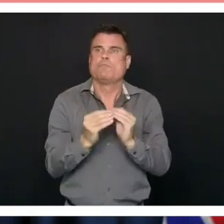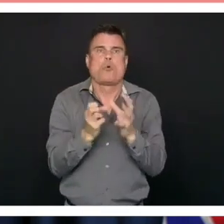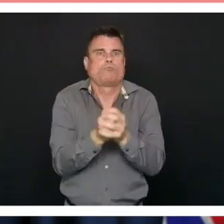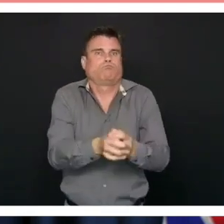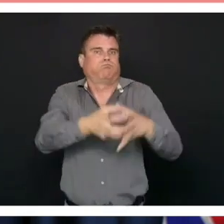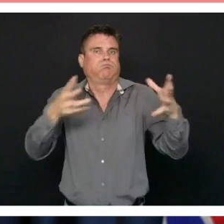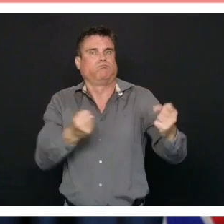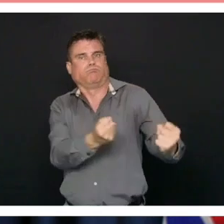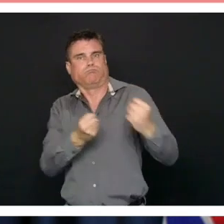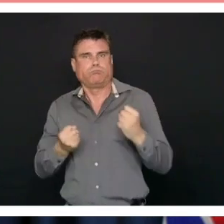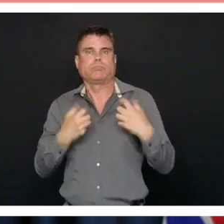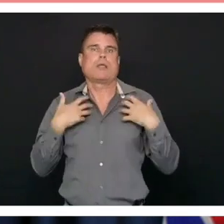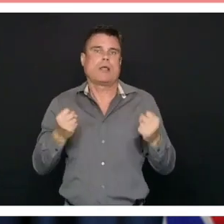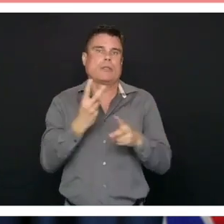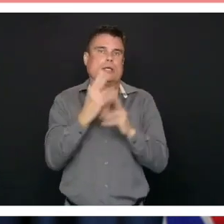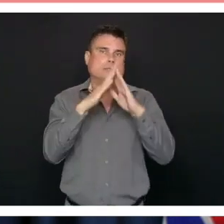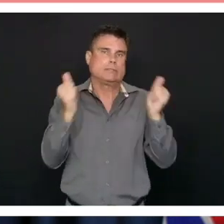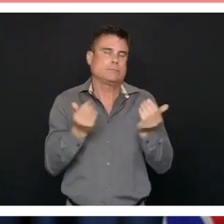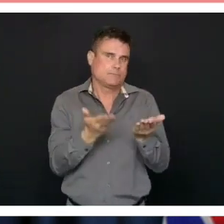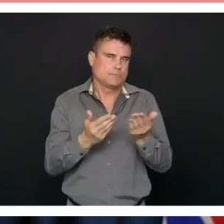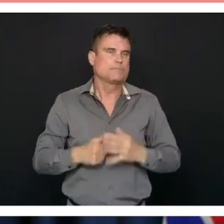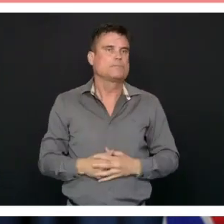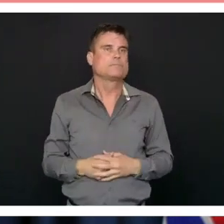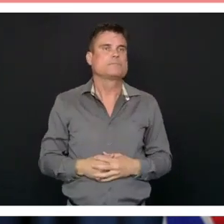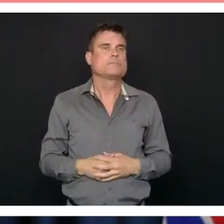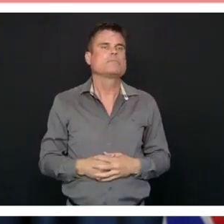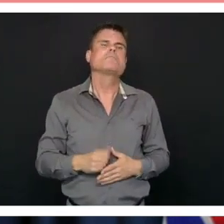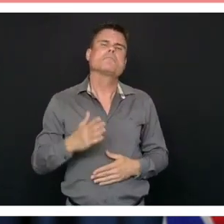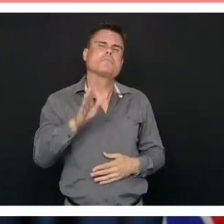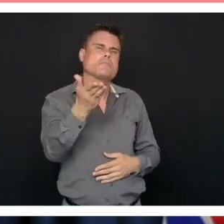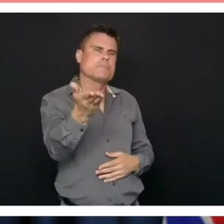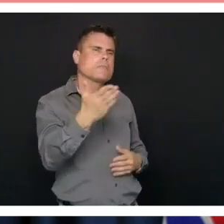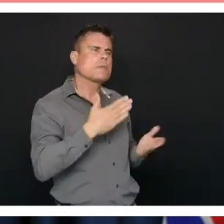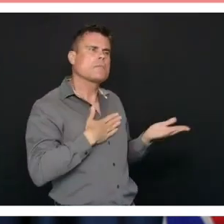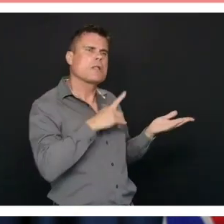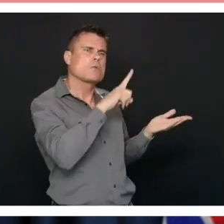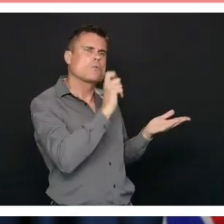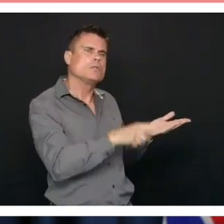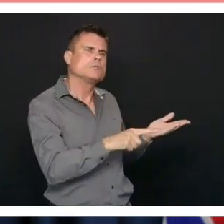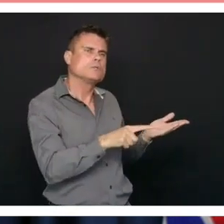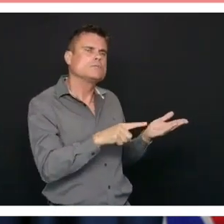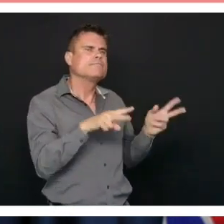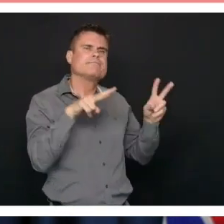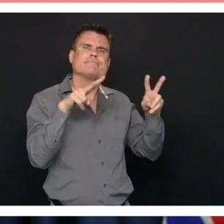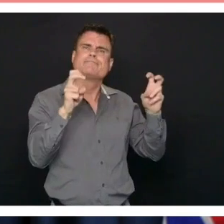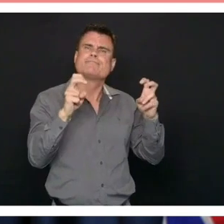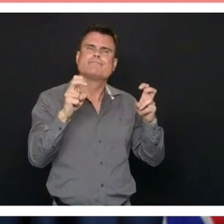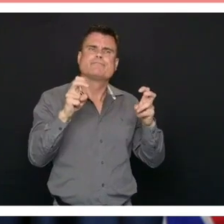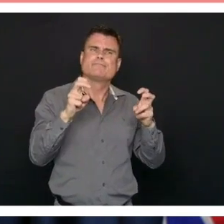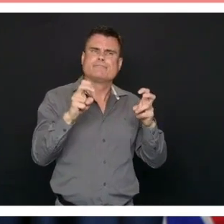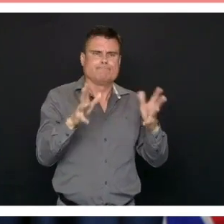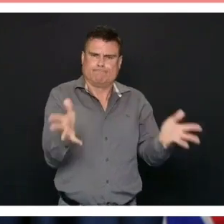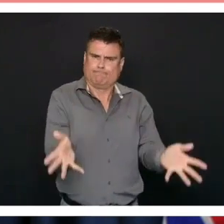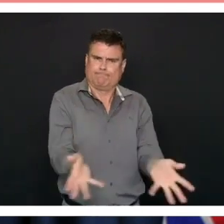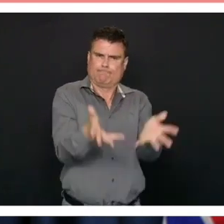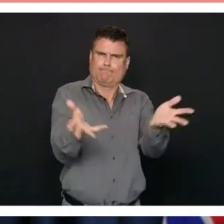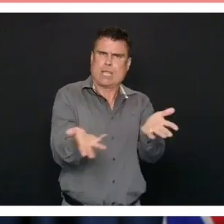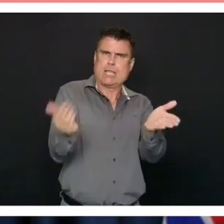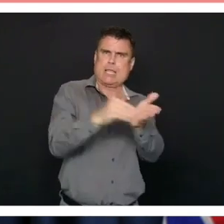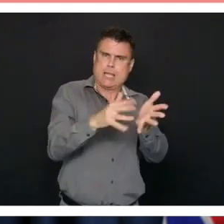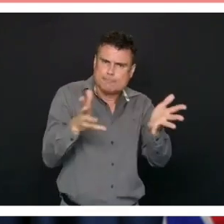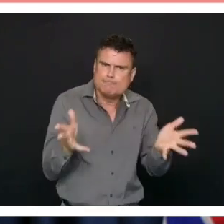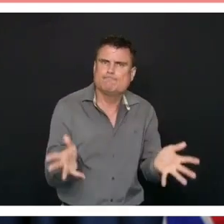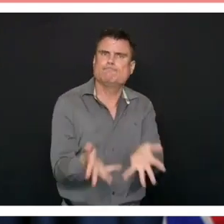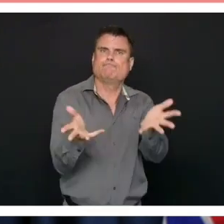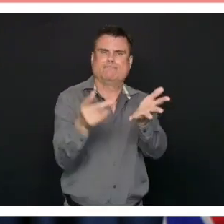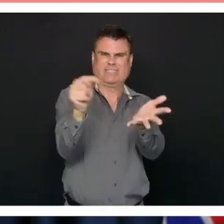Hi. Thanks for this. This is more about reopening than surgeries. Just getting inundated with calls and emails